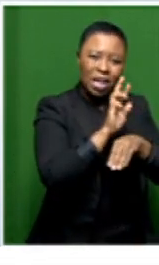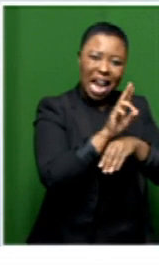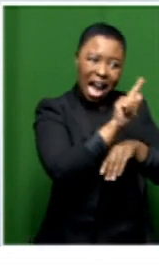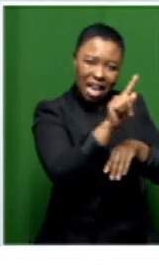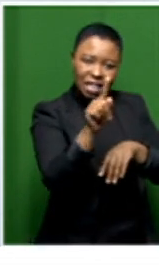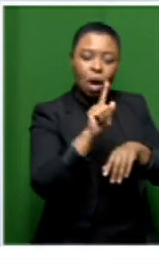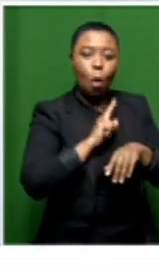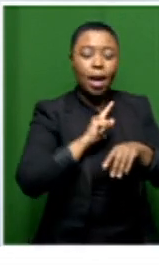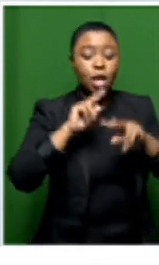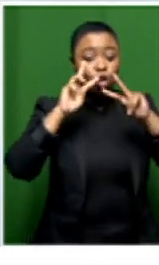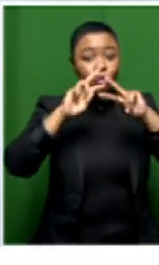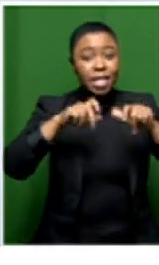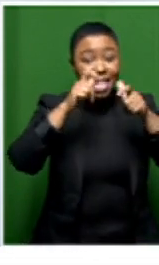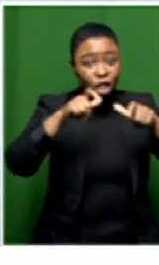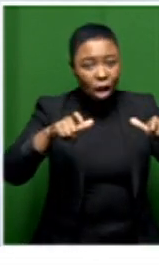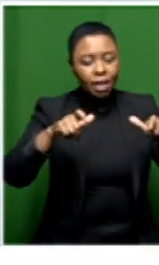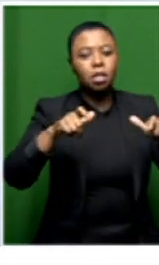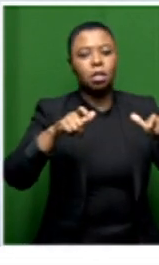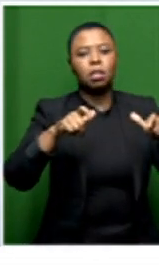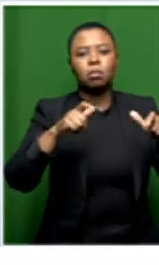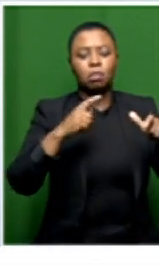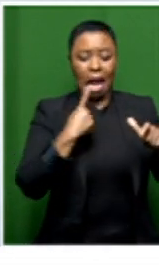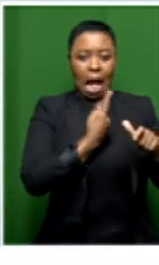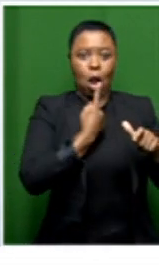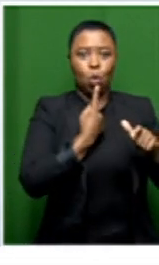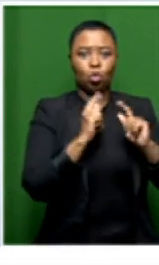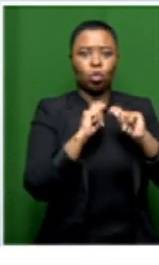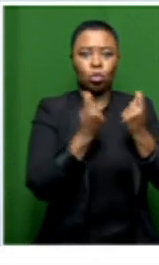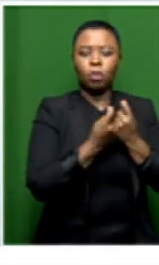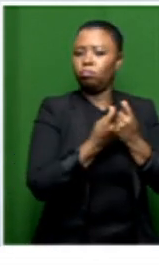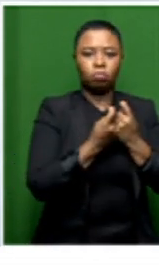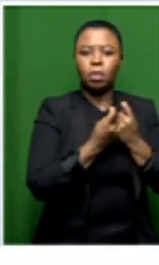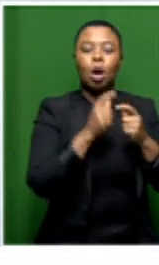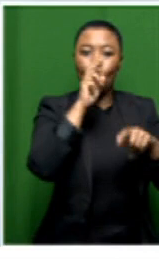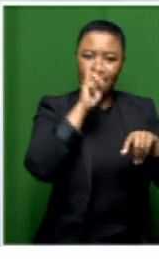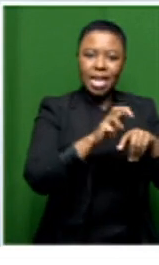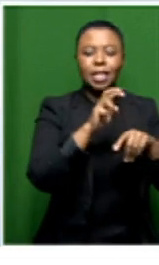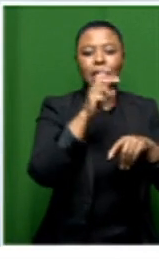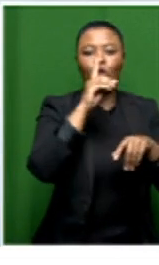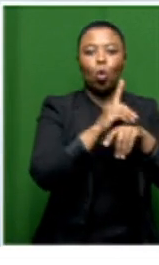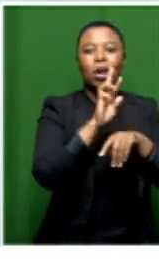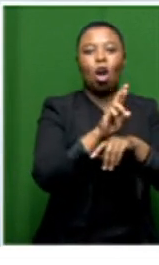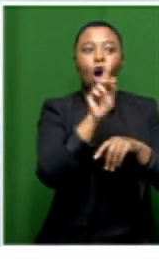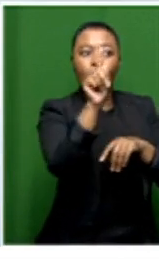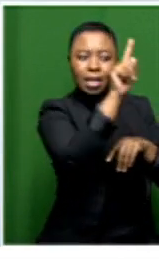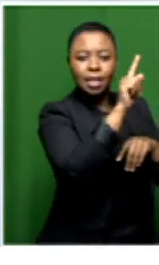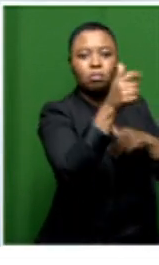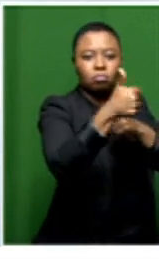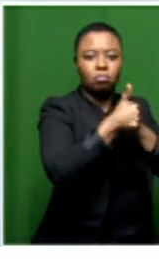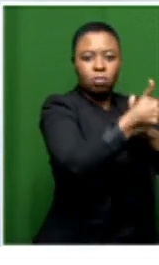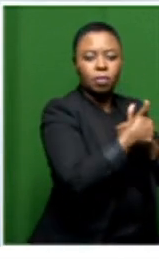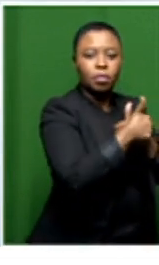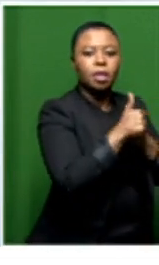researchers cannot do this work if we do not have a team of dedicated clinicians that support us with patient